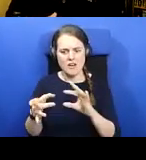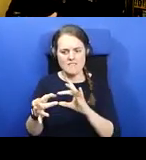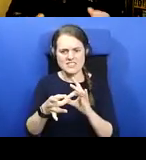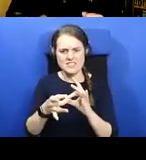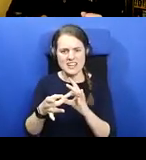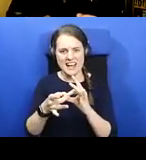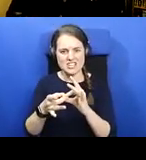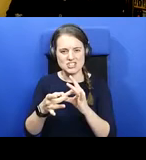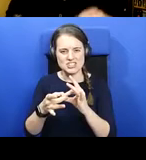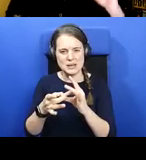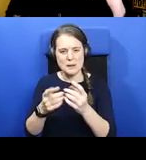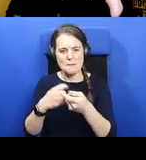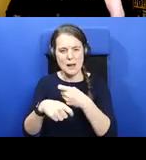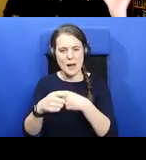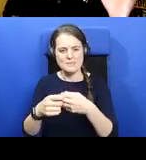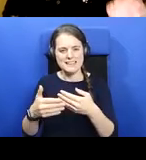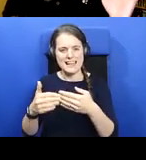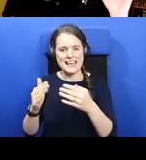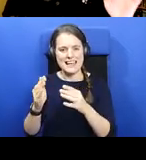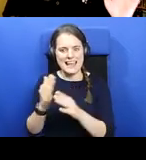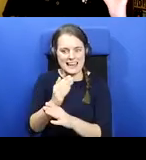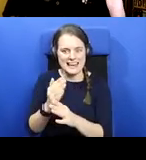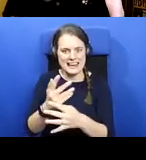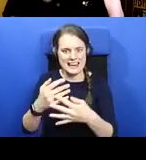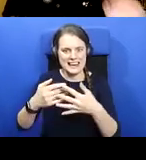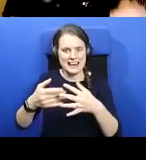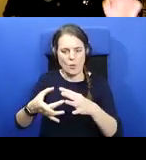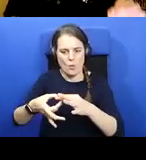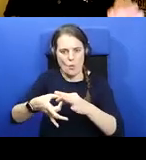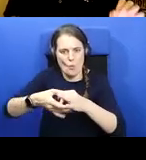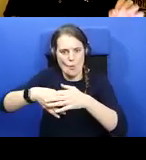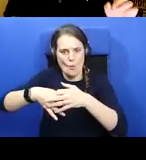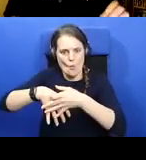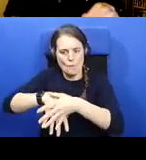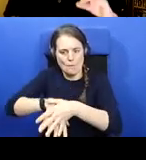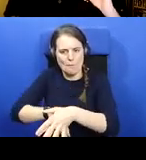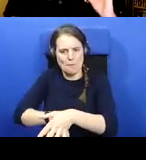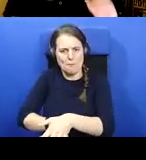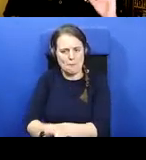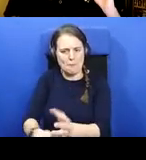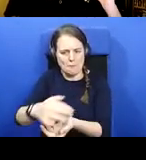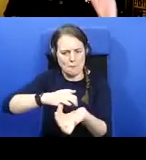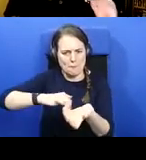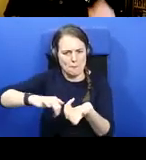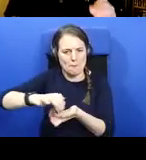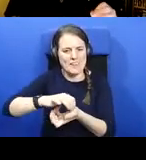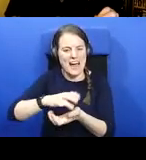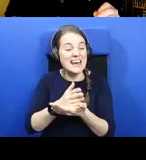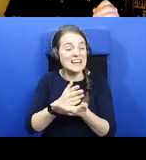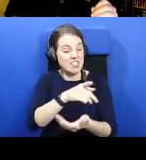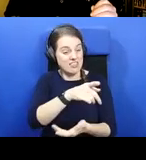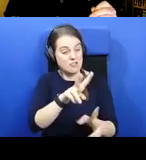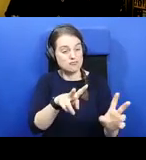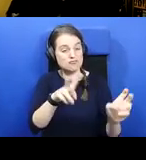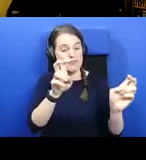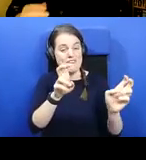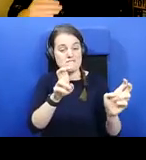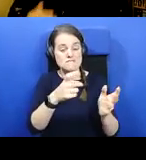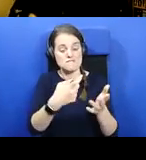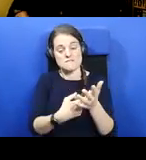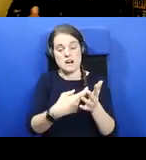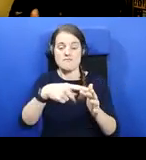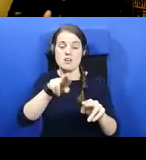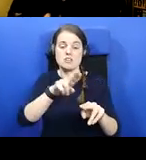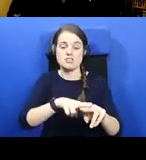hidden a little bit in the sources. And something like this reference is a really valuable reminder of